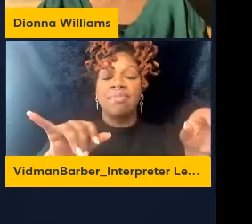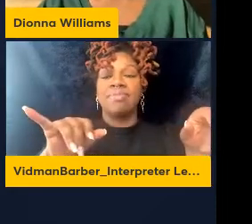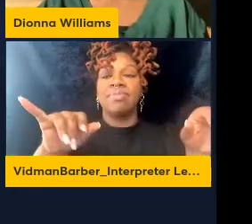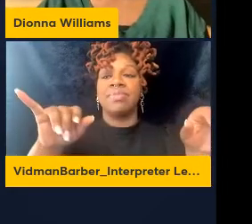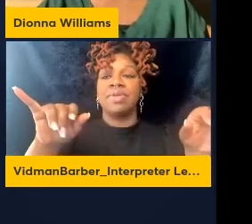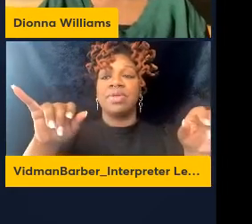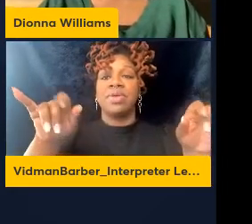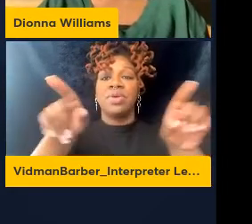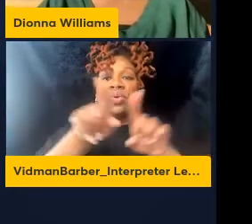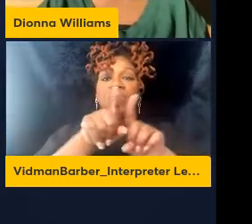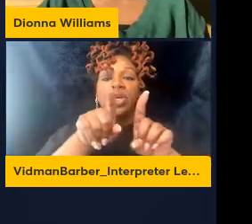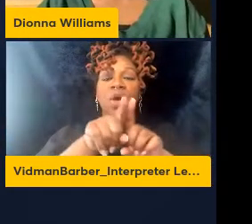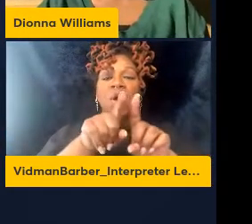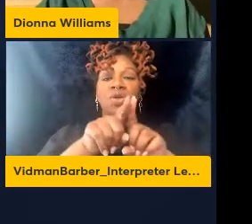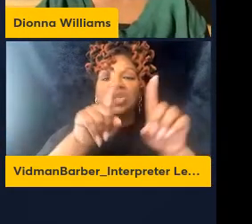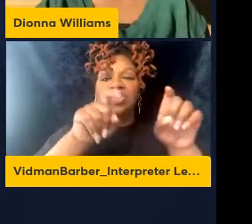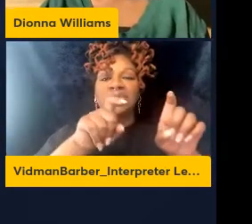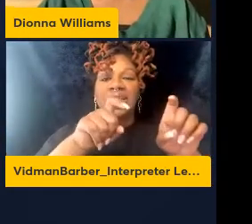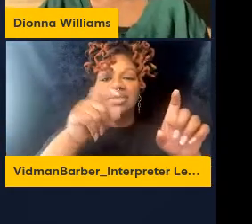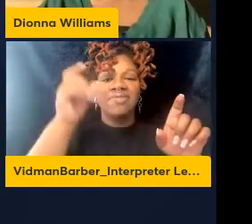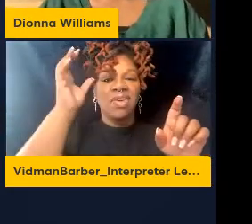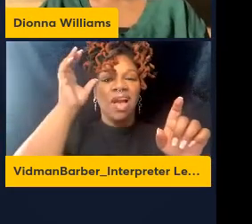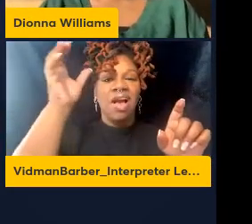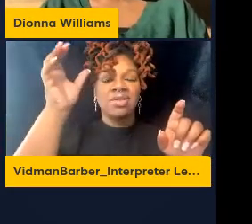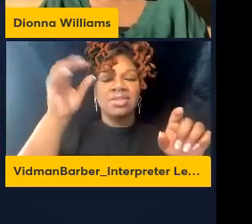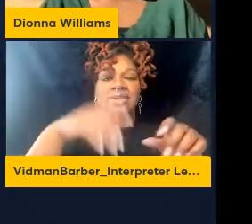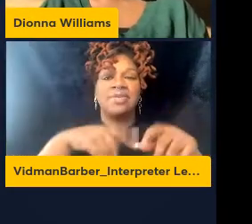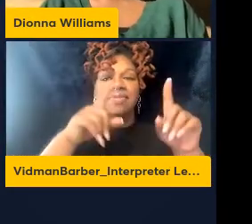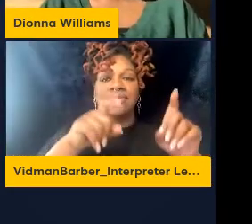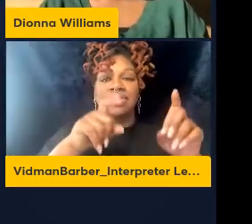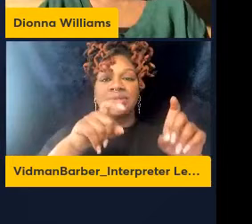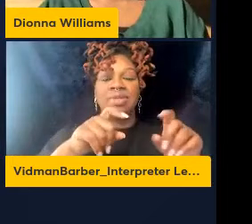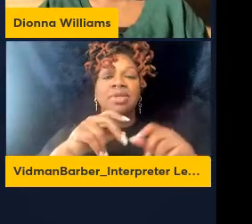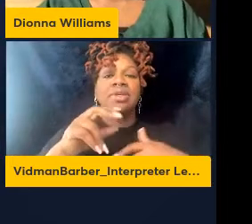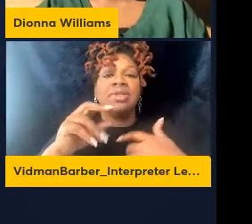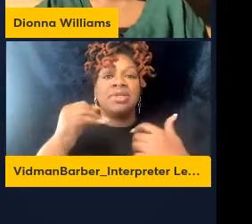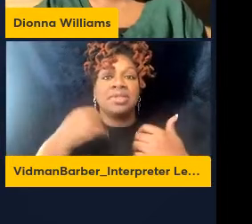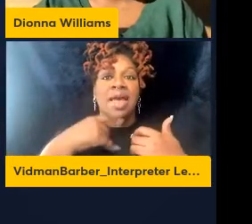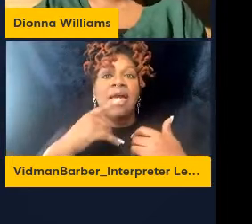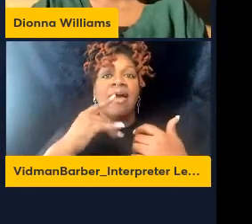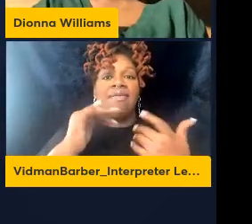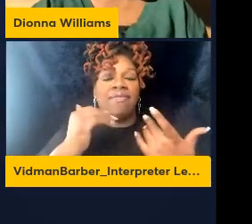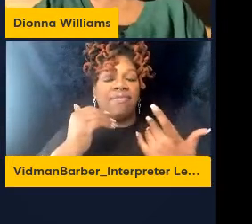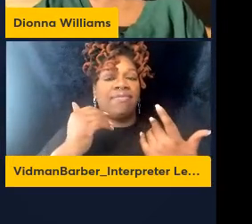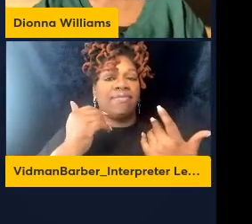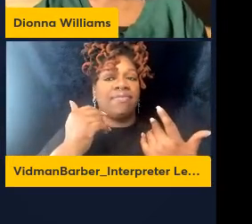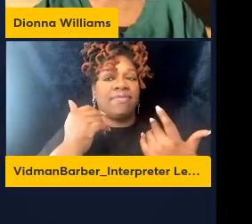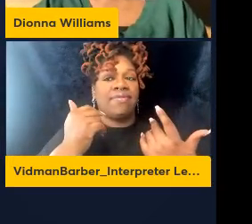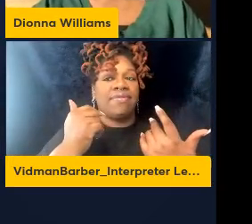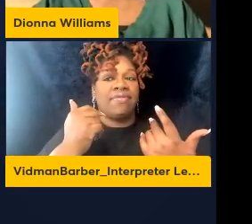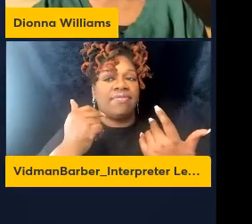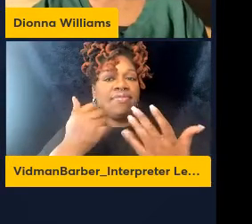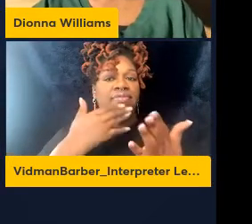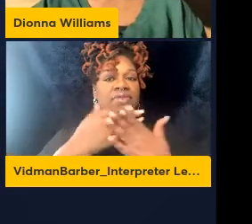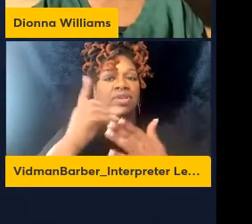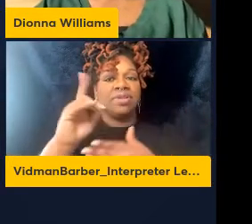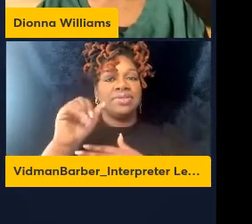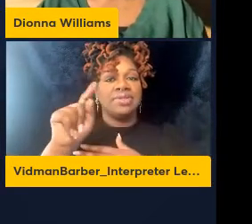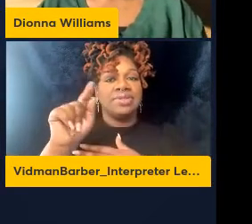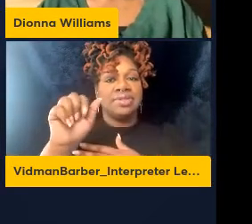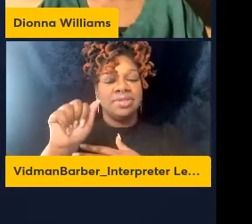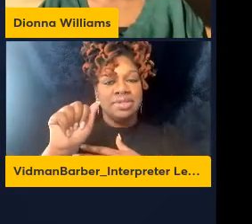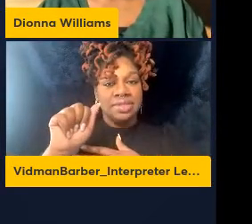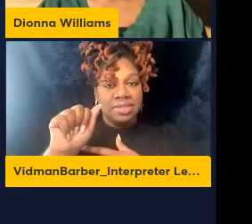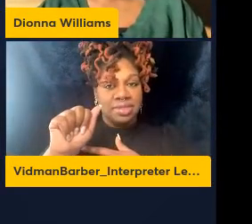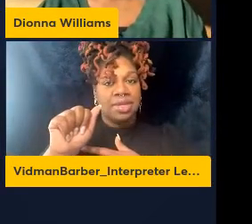perform cognitive testing on our macaques. So we have a really powerful means to look at both the cellular mechanisms as well as the contributions